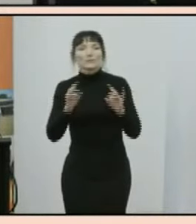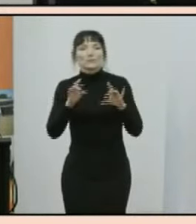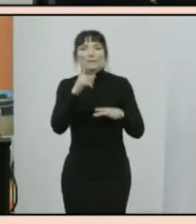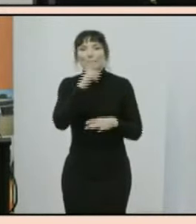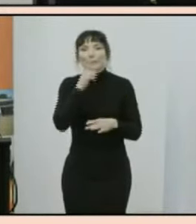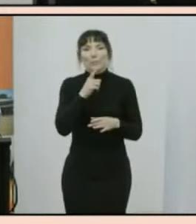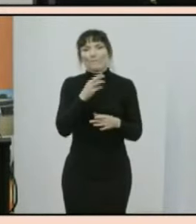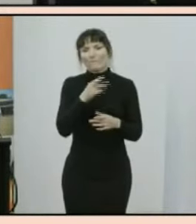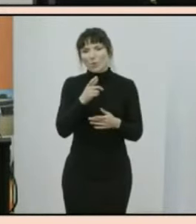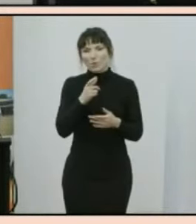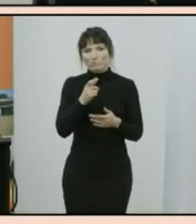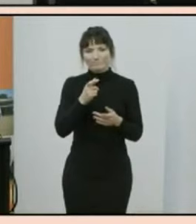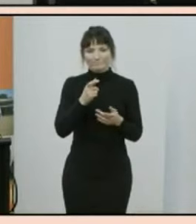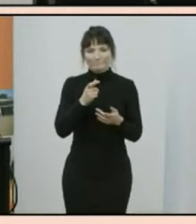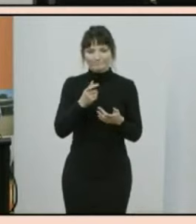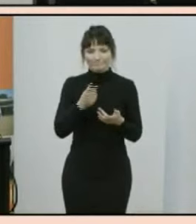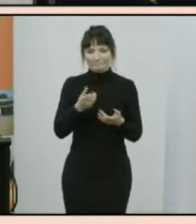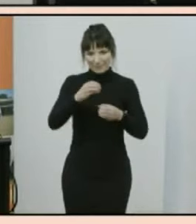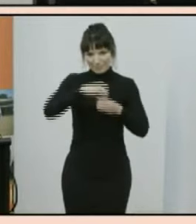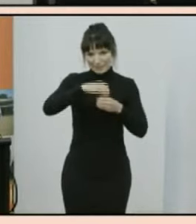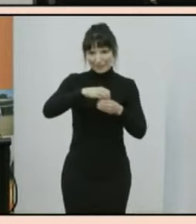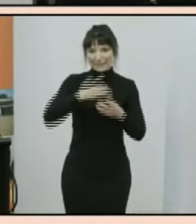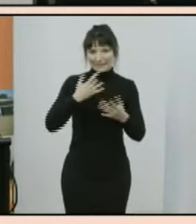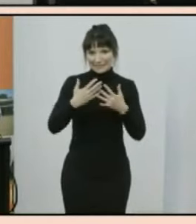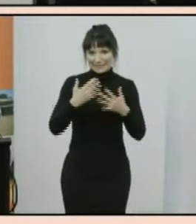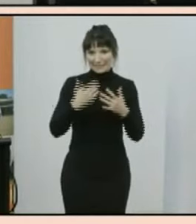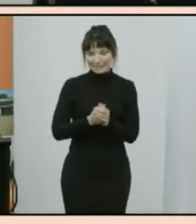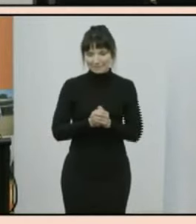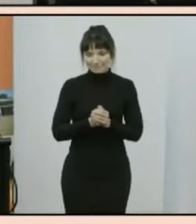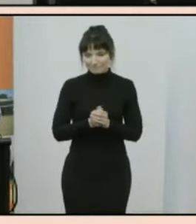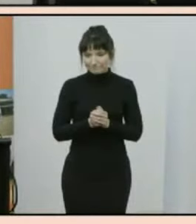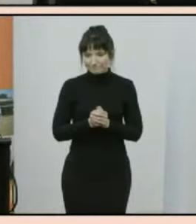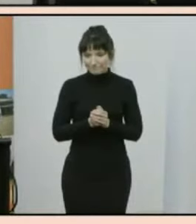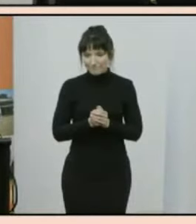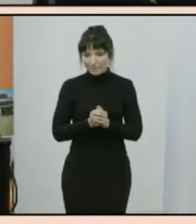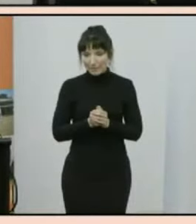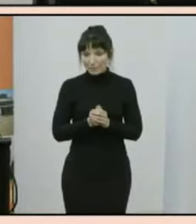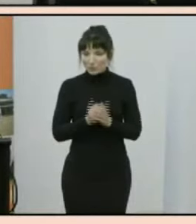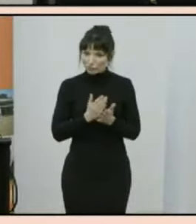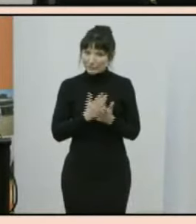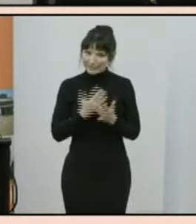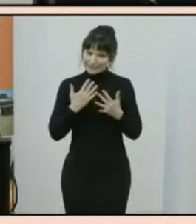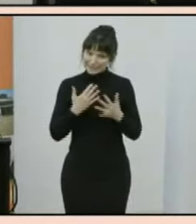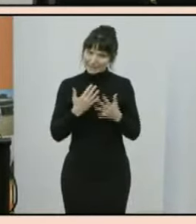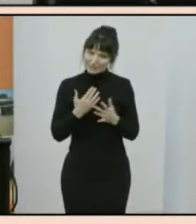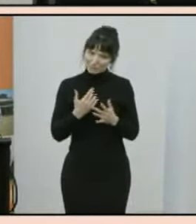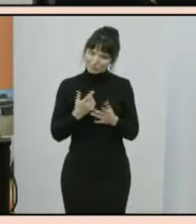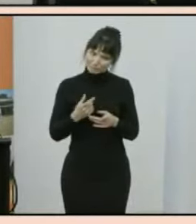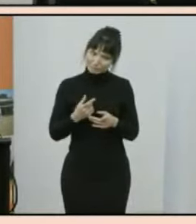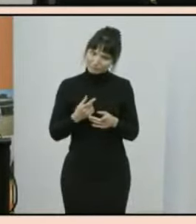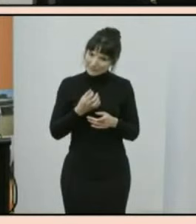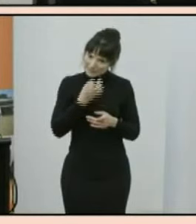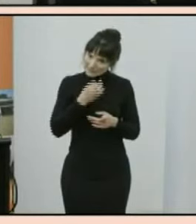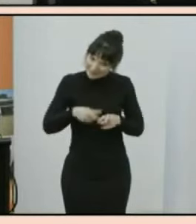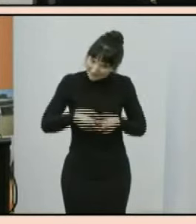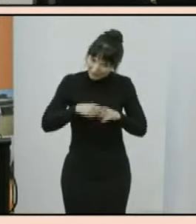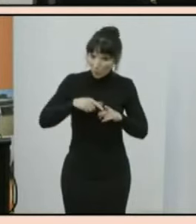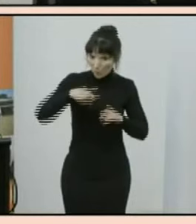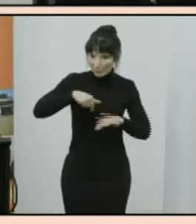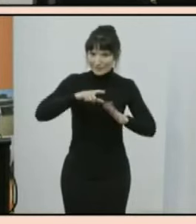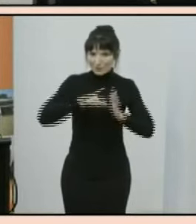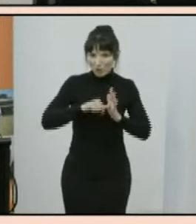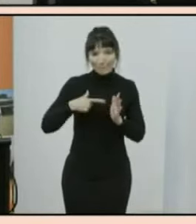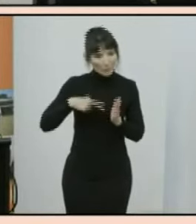the census last year as dr grew and highlighted the census has some unusual challenges due to the pandemic however australians still